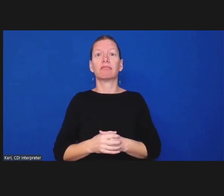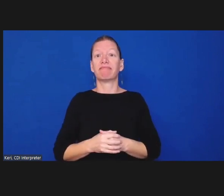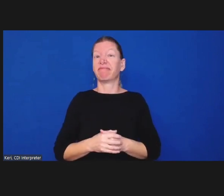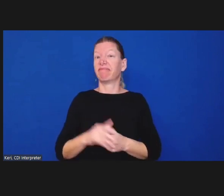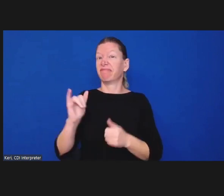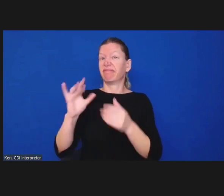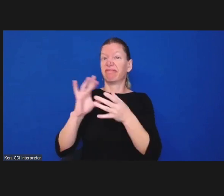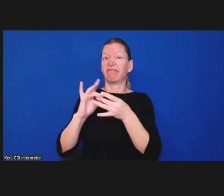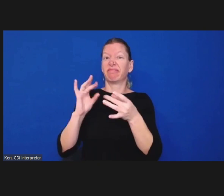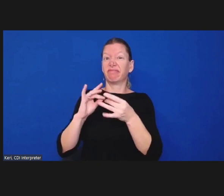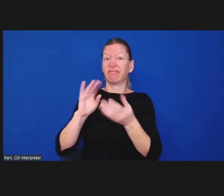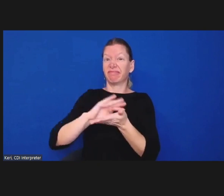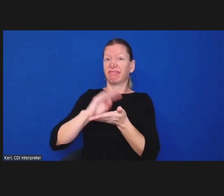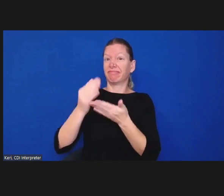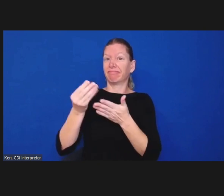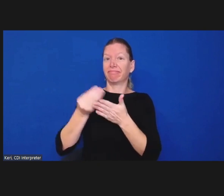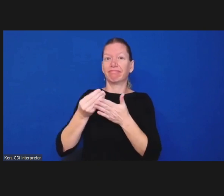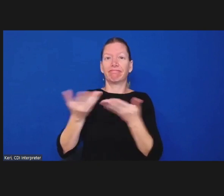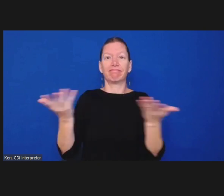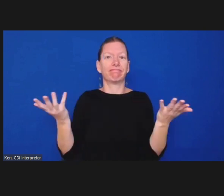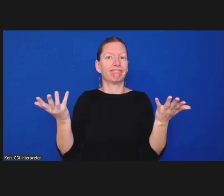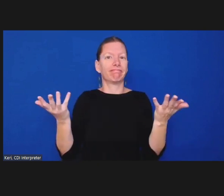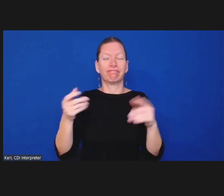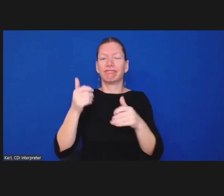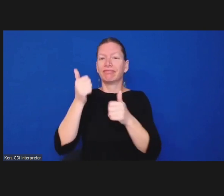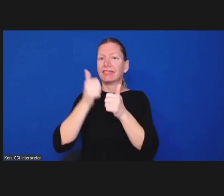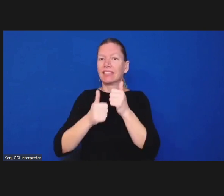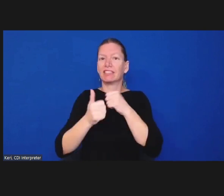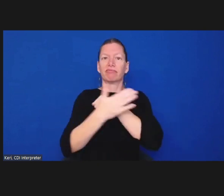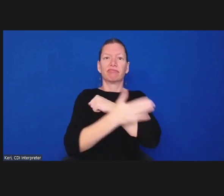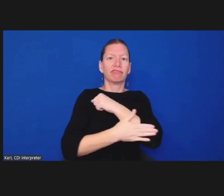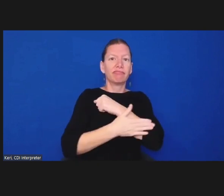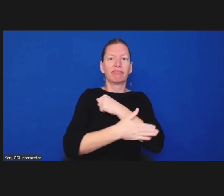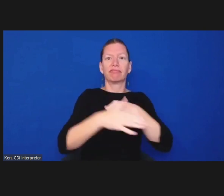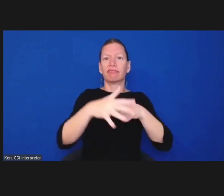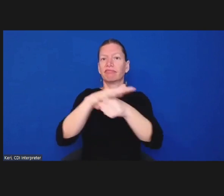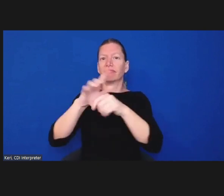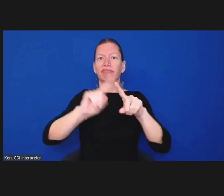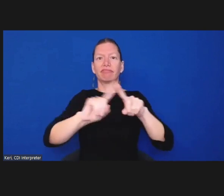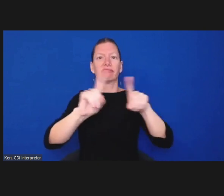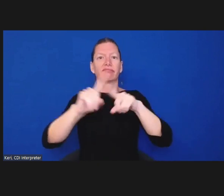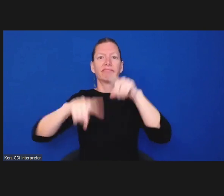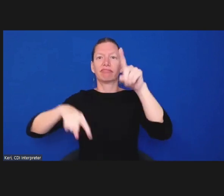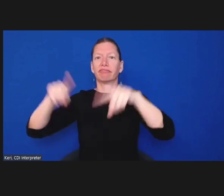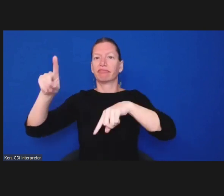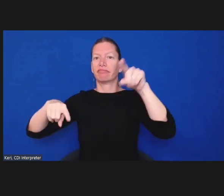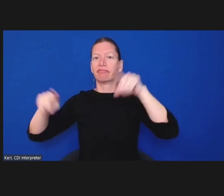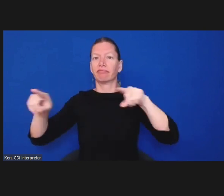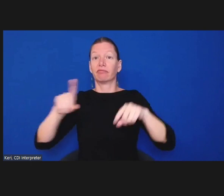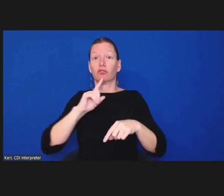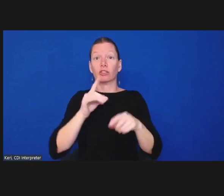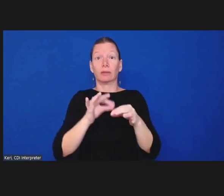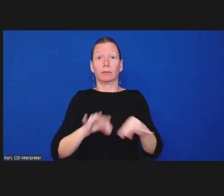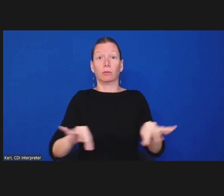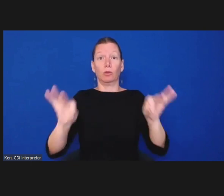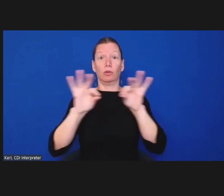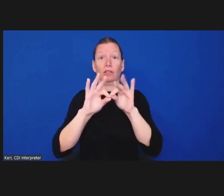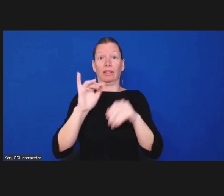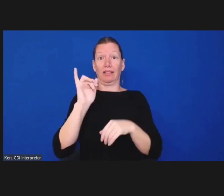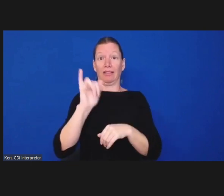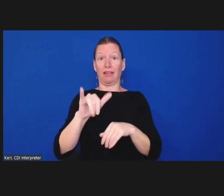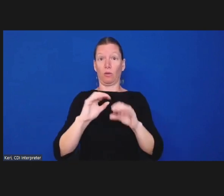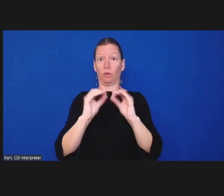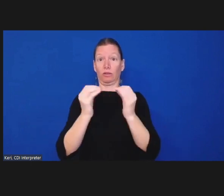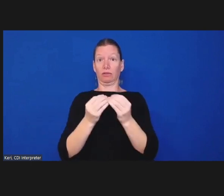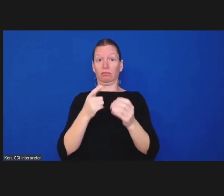decisions about how much funding but you definitely want to make sure it has the funding to meet its mandate and role in